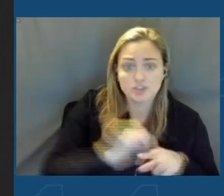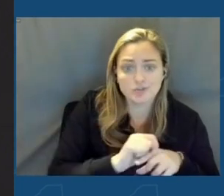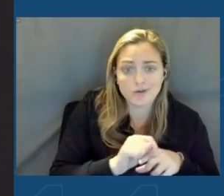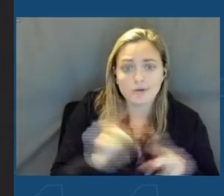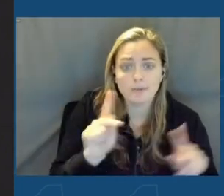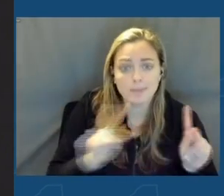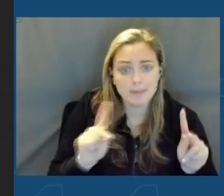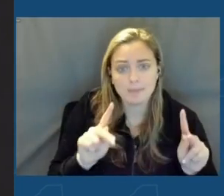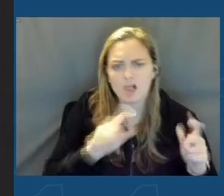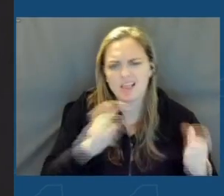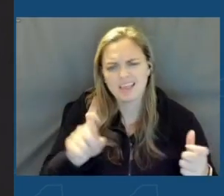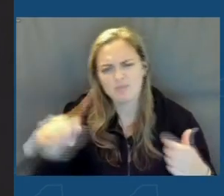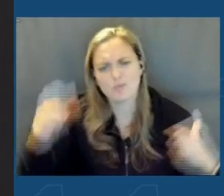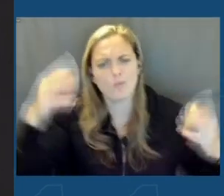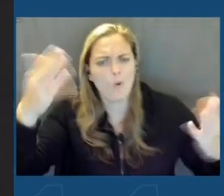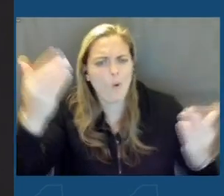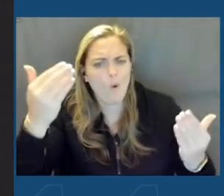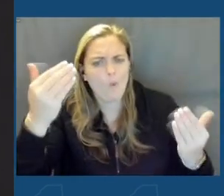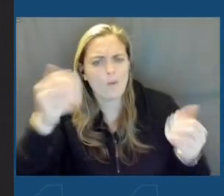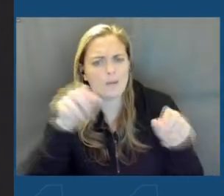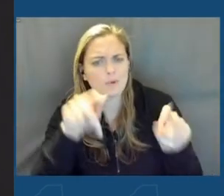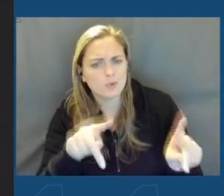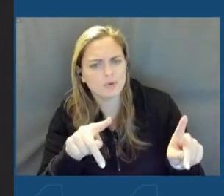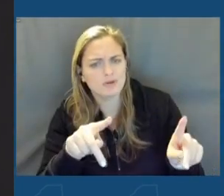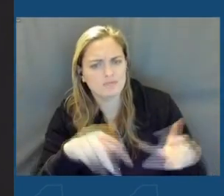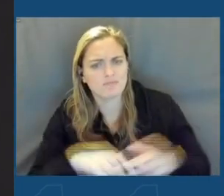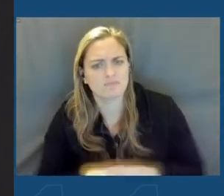of people and giving them that hope and that opportunity.